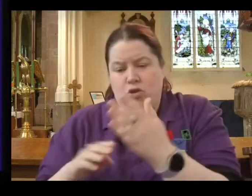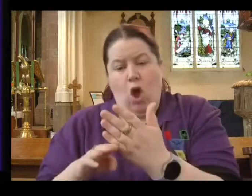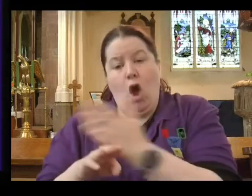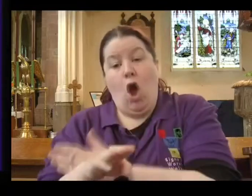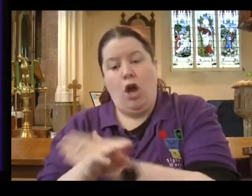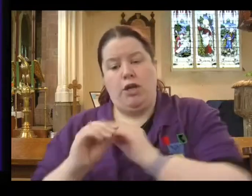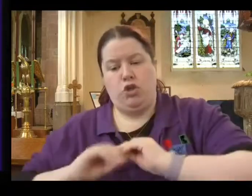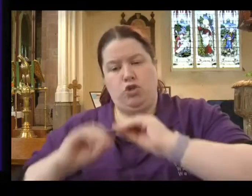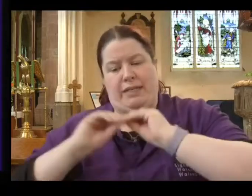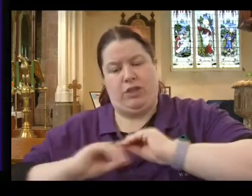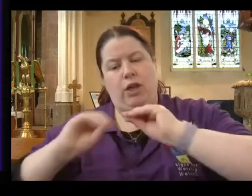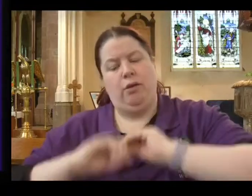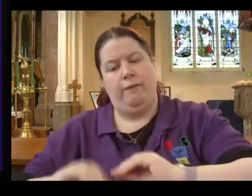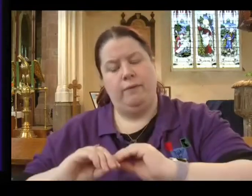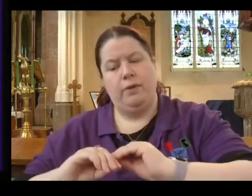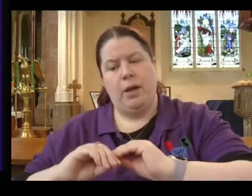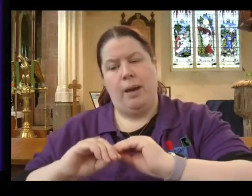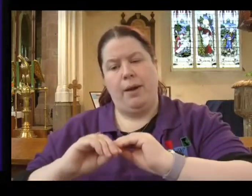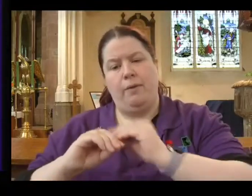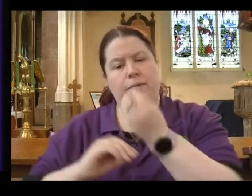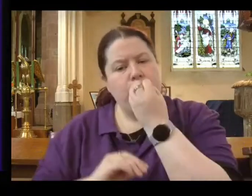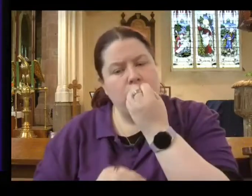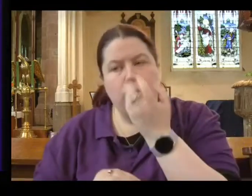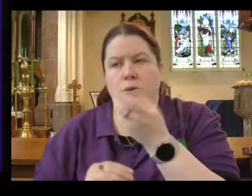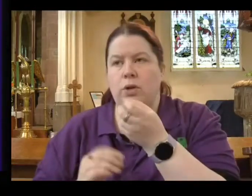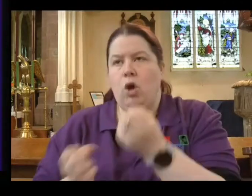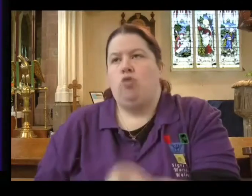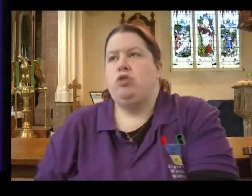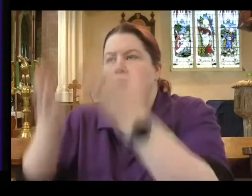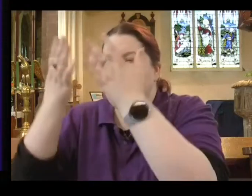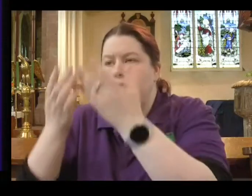food sacrificed to idols and worshipping other idols.